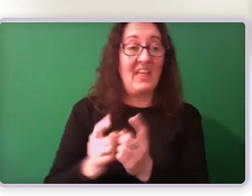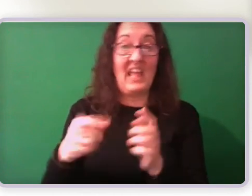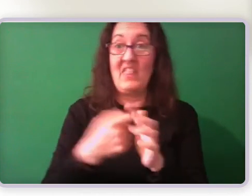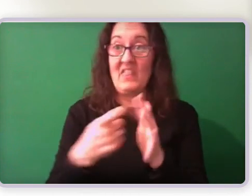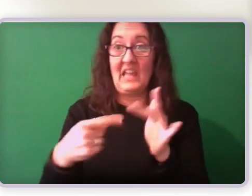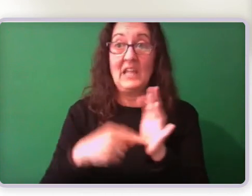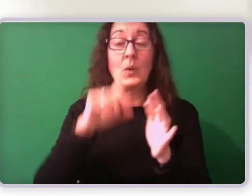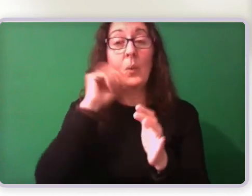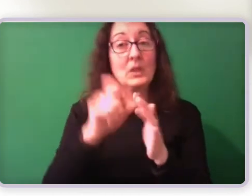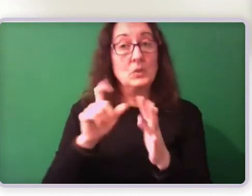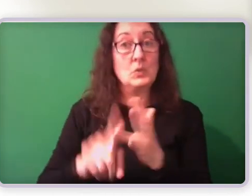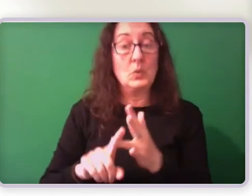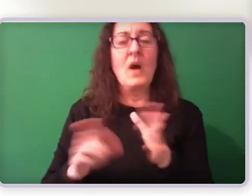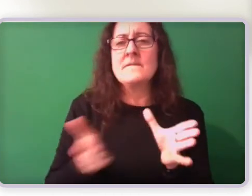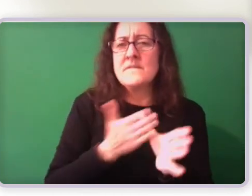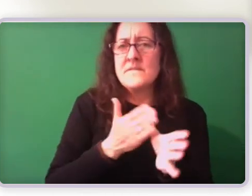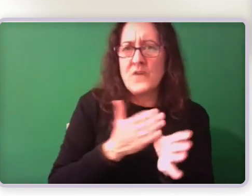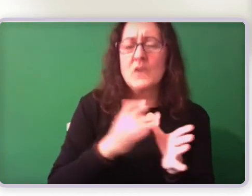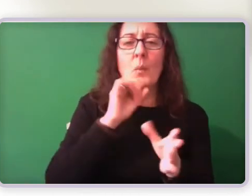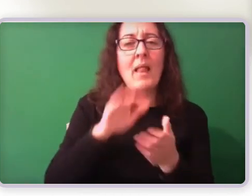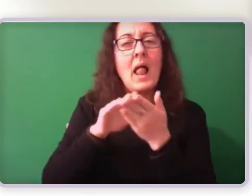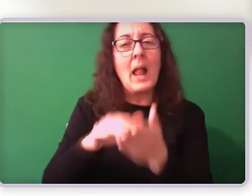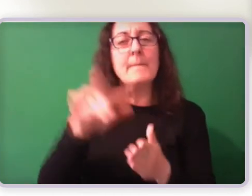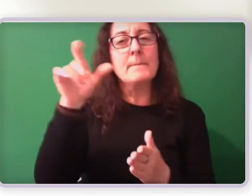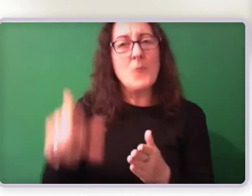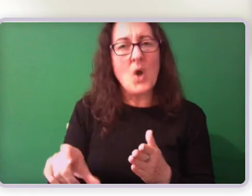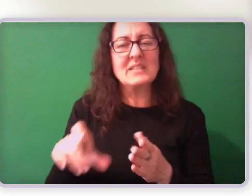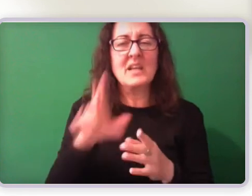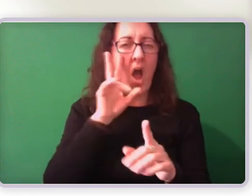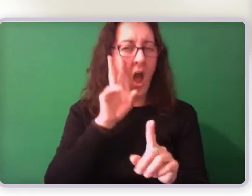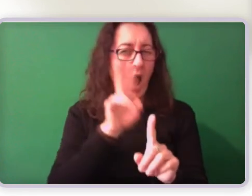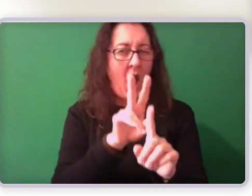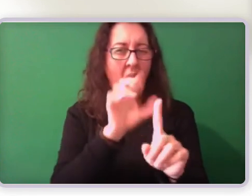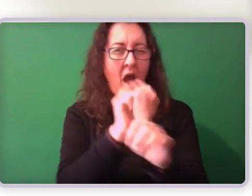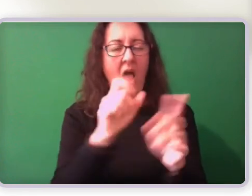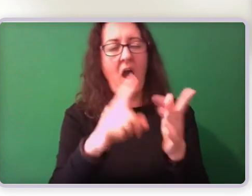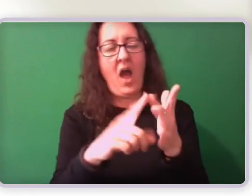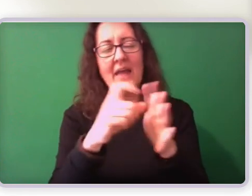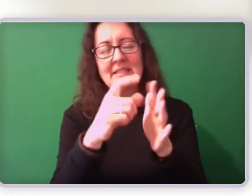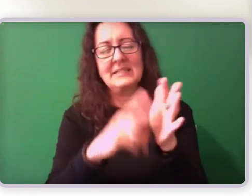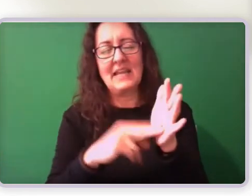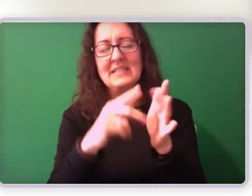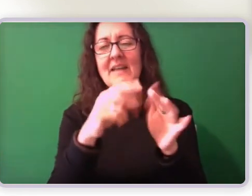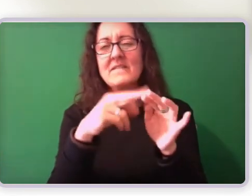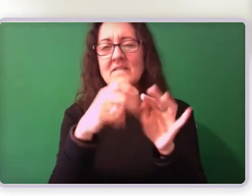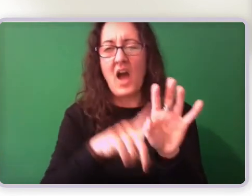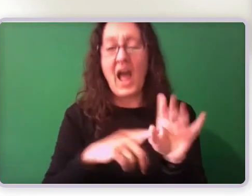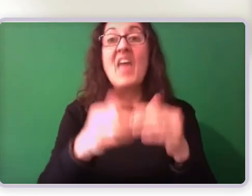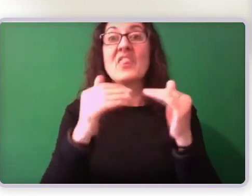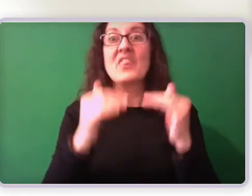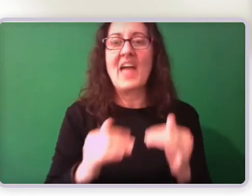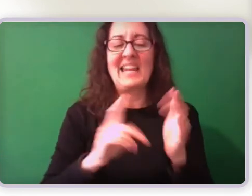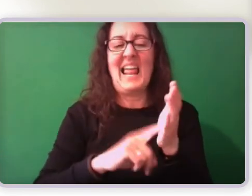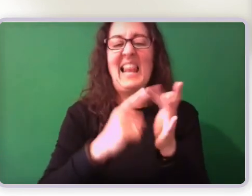it helps a person identify and then list the tables that could affect them. The tables, as I've mentioned